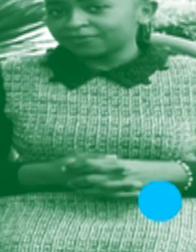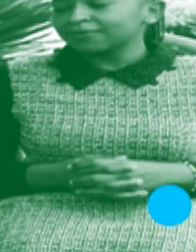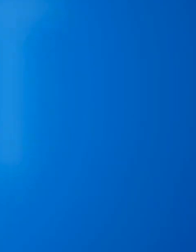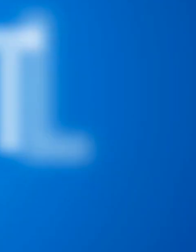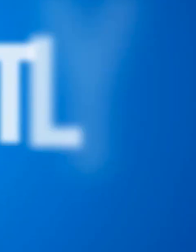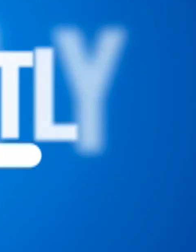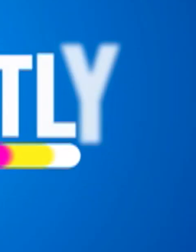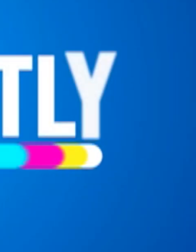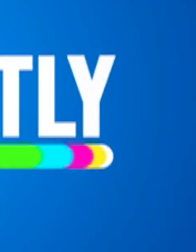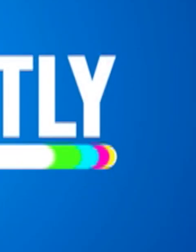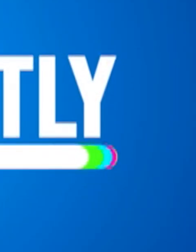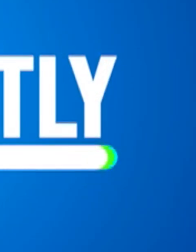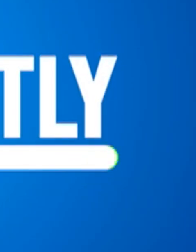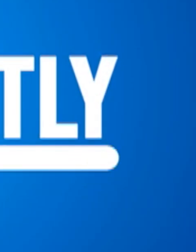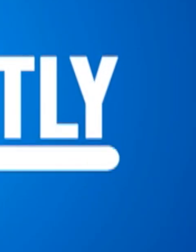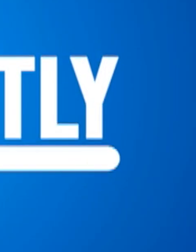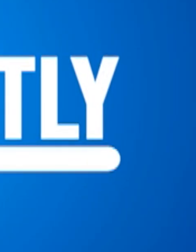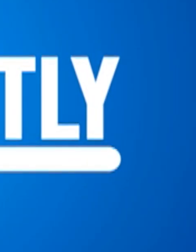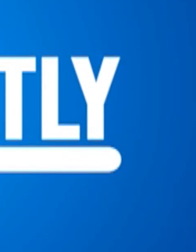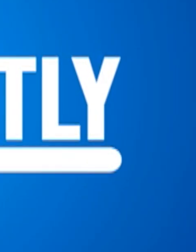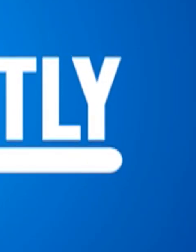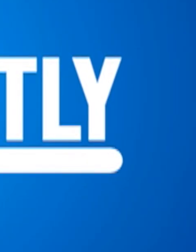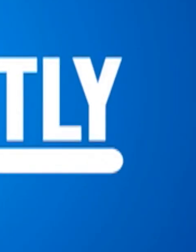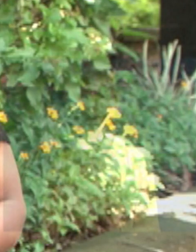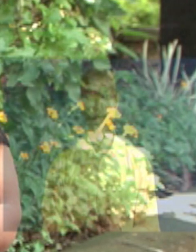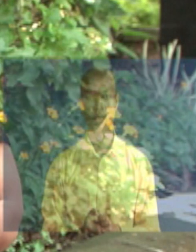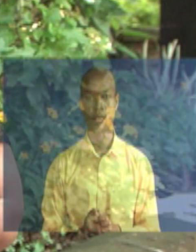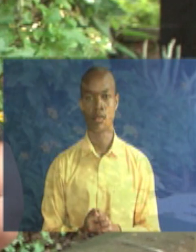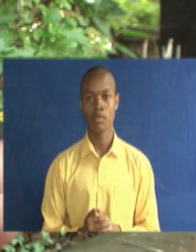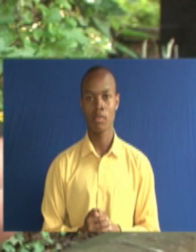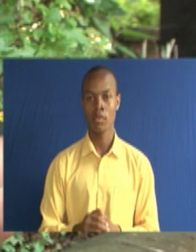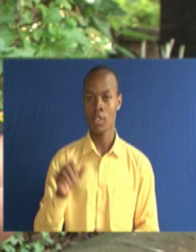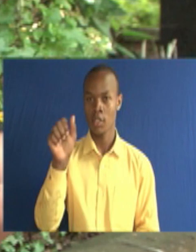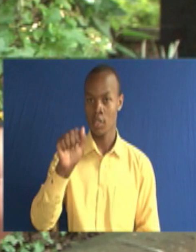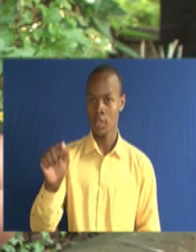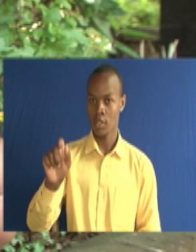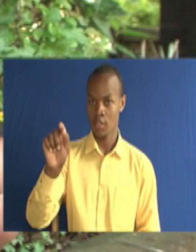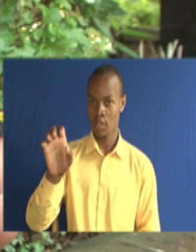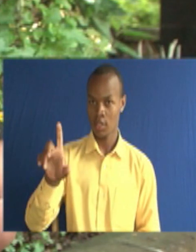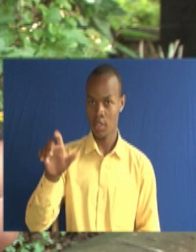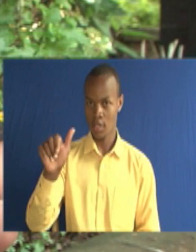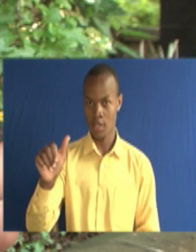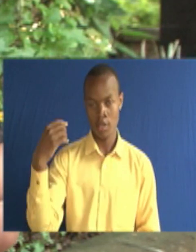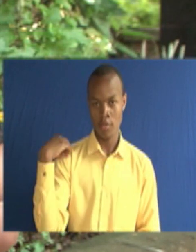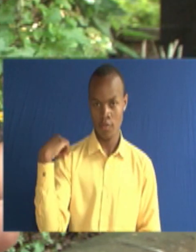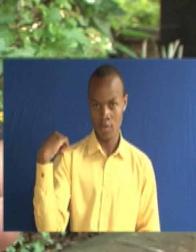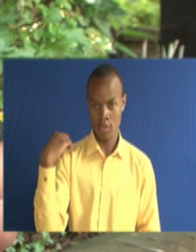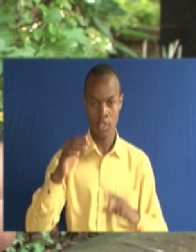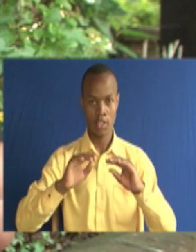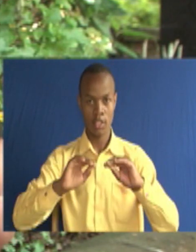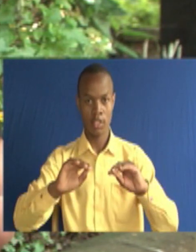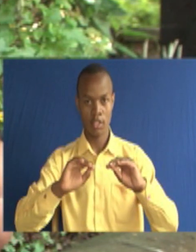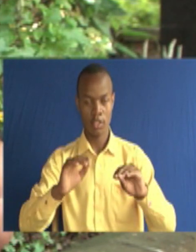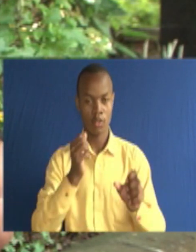abled differently teller mwende is a volunteer teacher something she does with